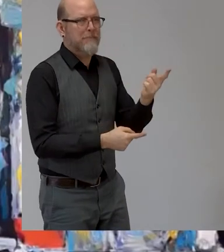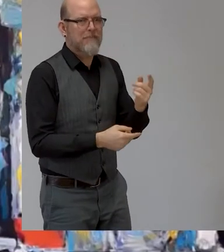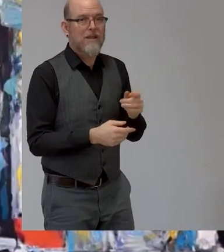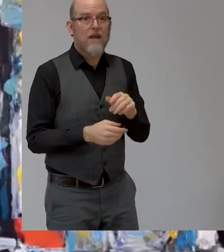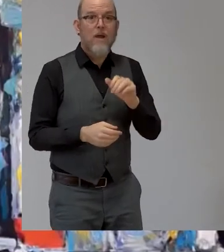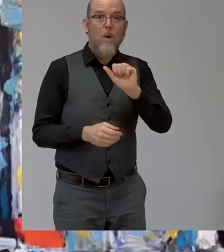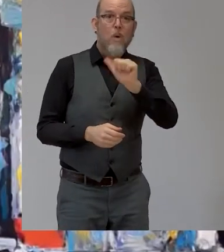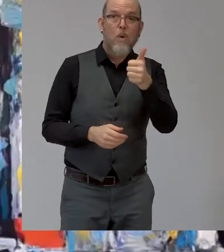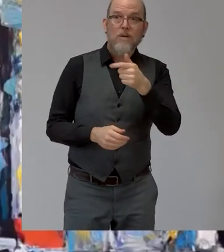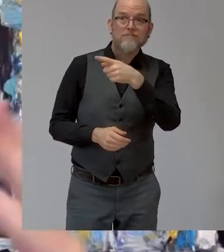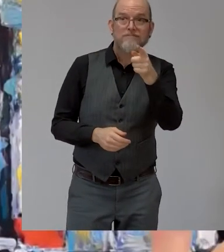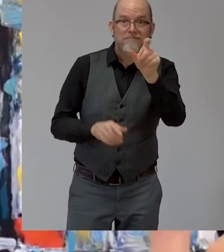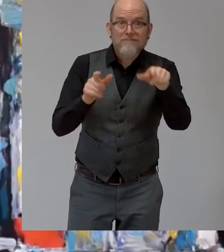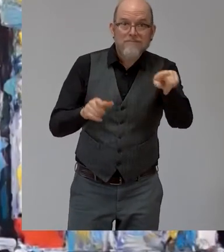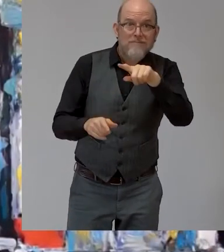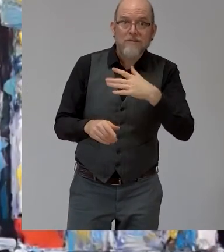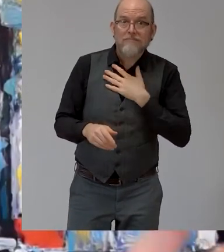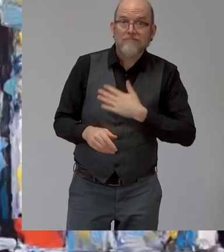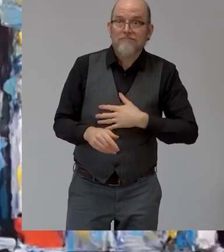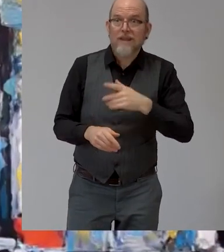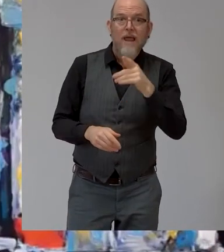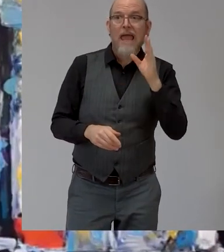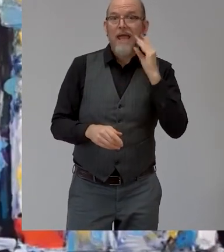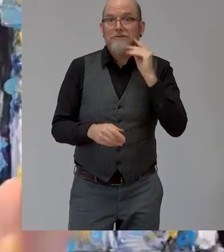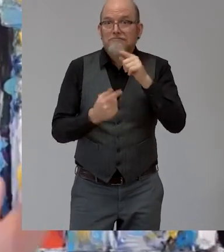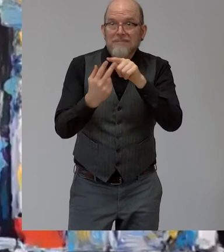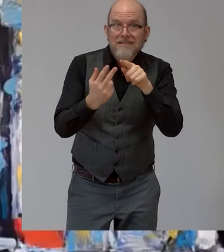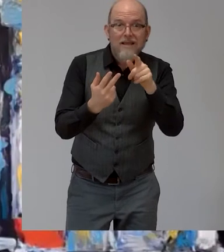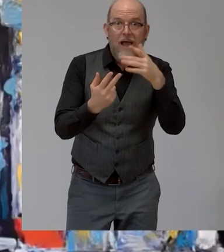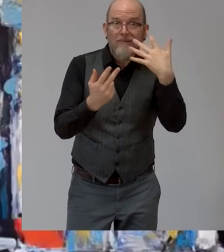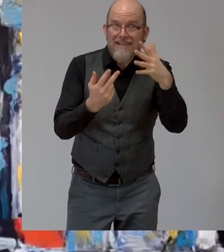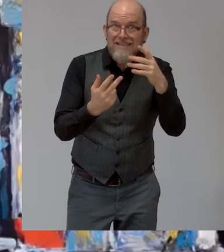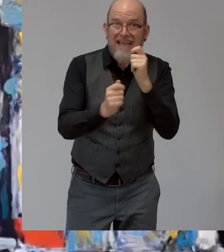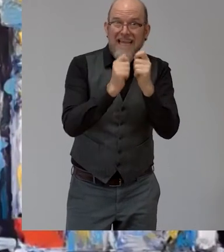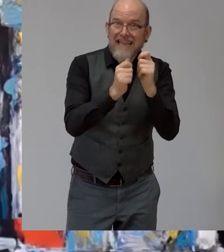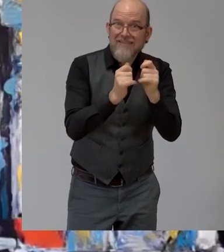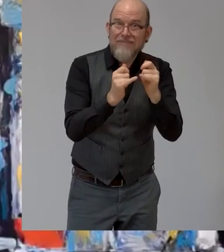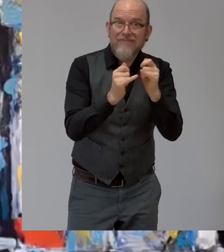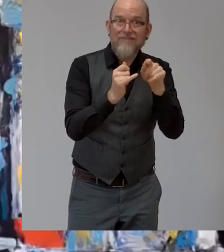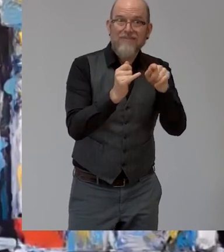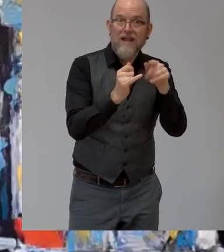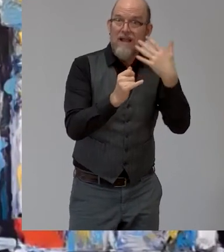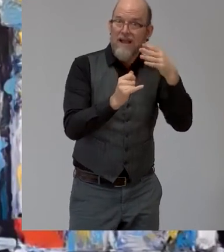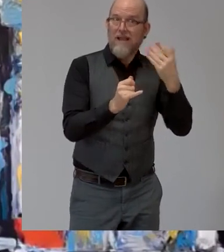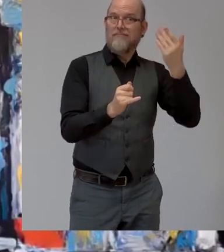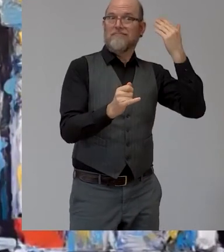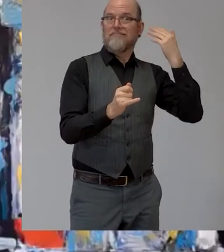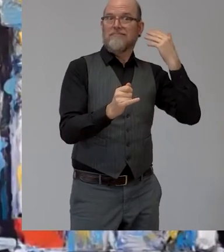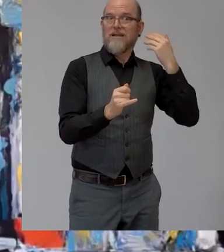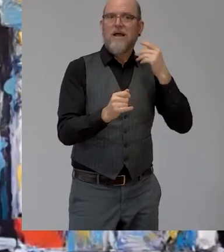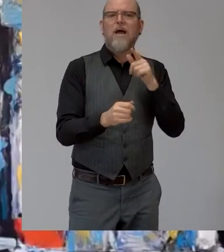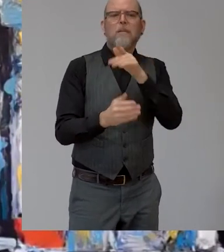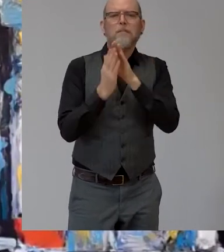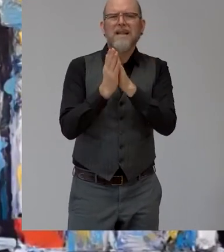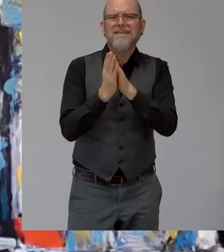as anon said uh think of him coming to the interview and anon you had a great interview i would like you to sign something and i'm